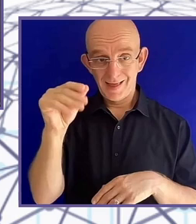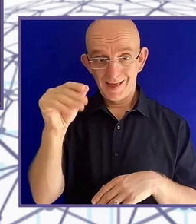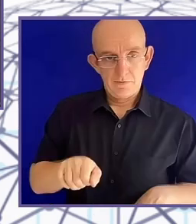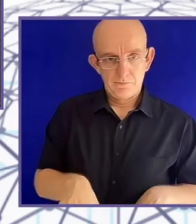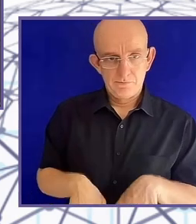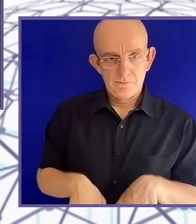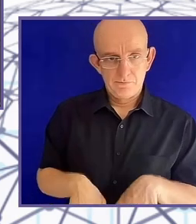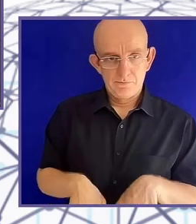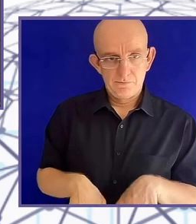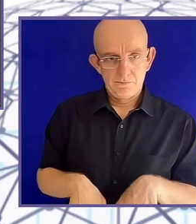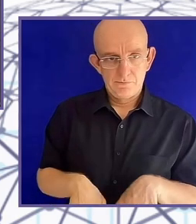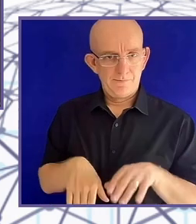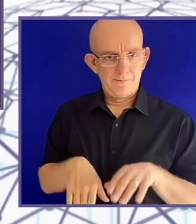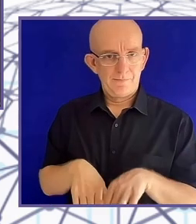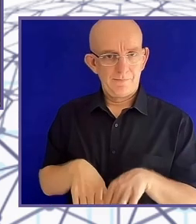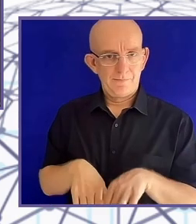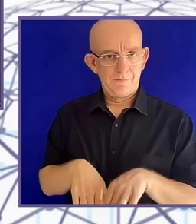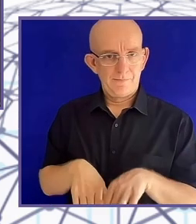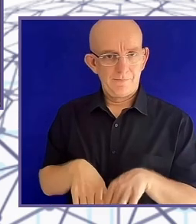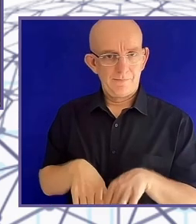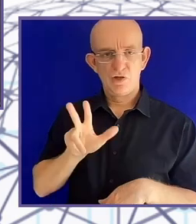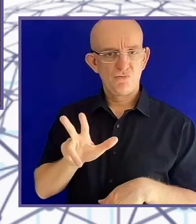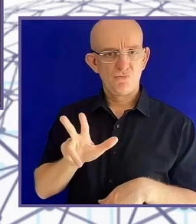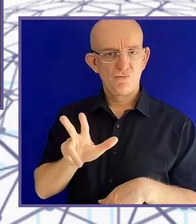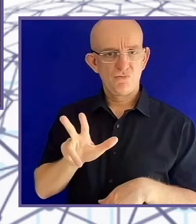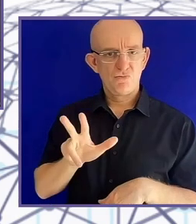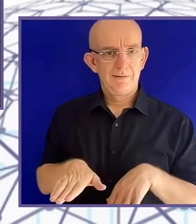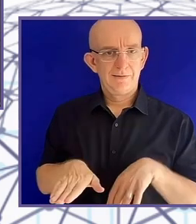exoskeleton research. That's where I met Ben Oldfield, actually.